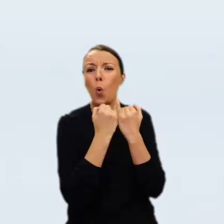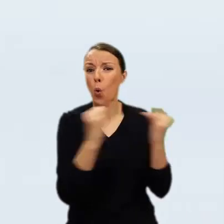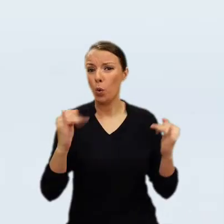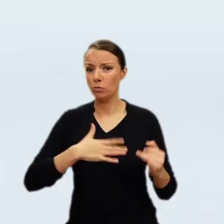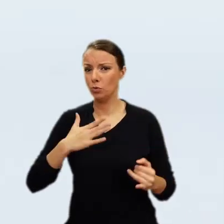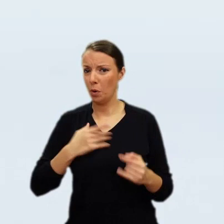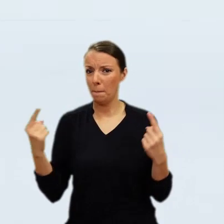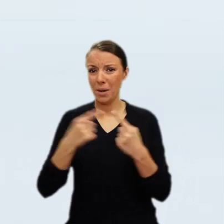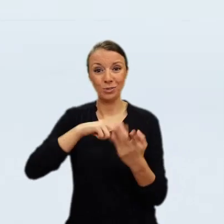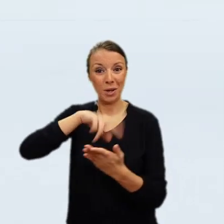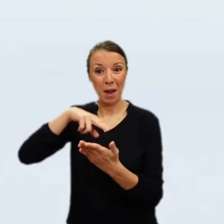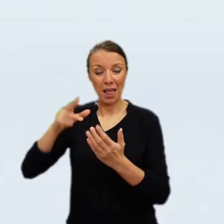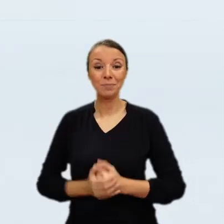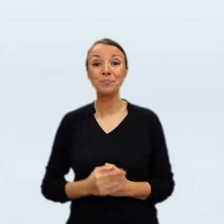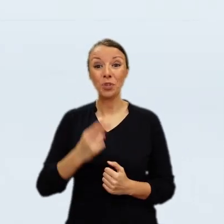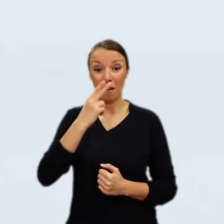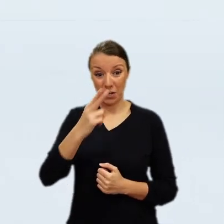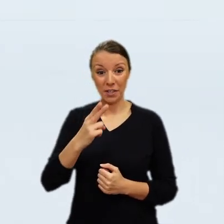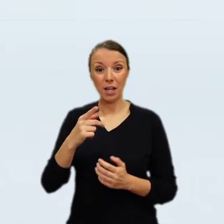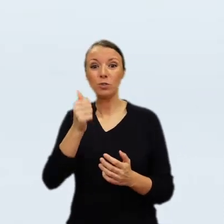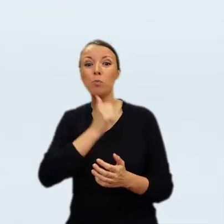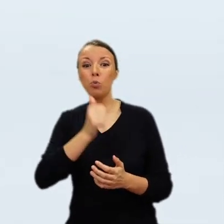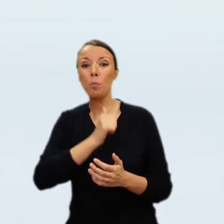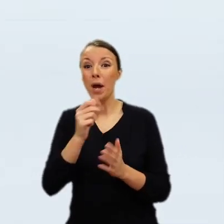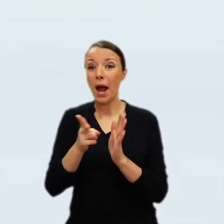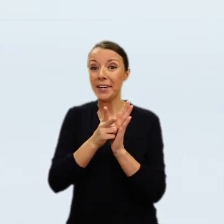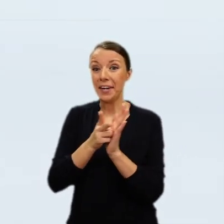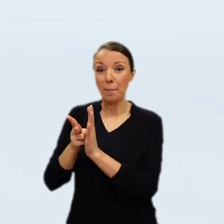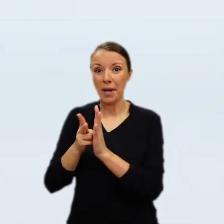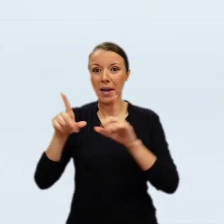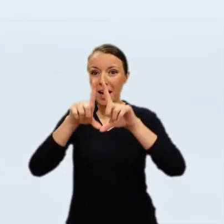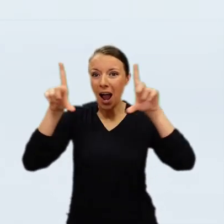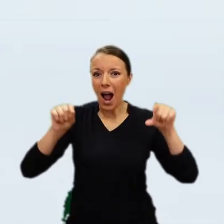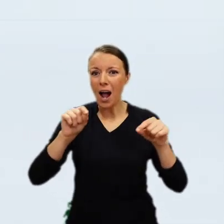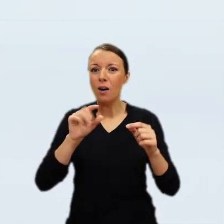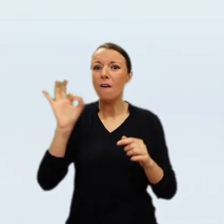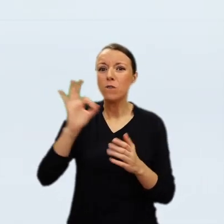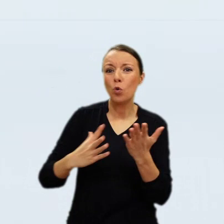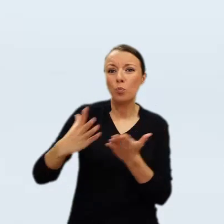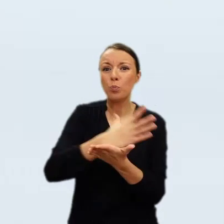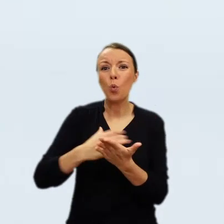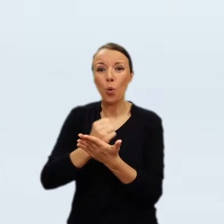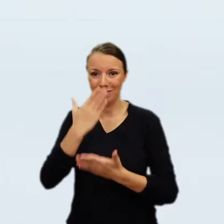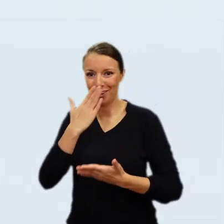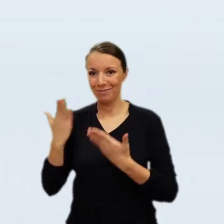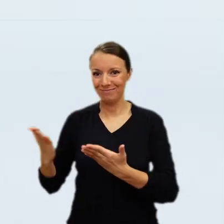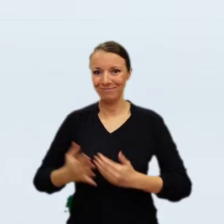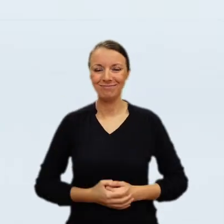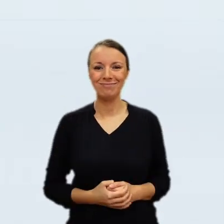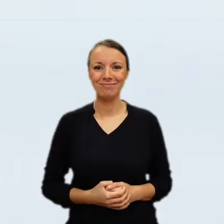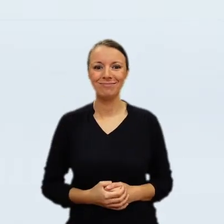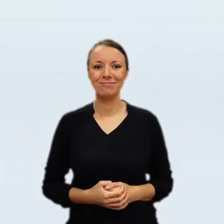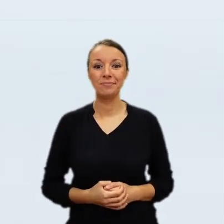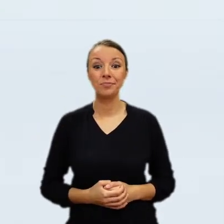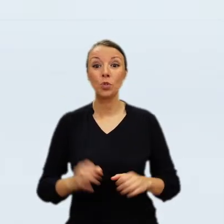Kunstkammer, we can call it, collection. Of course, none of the original objects survived, but this is what has been recreated at the Rembrandt's house,